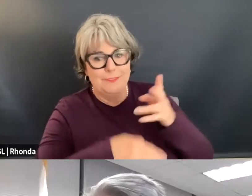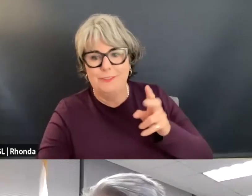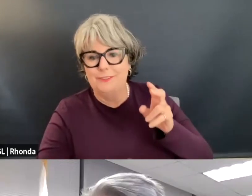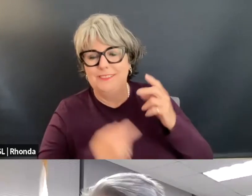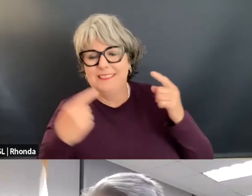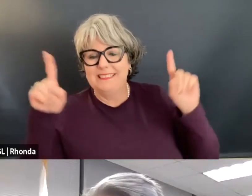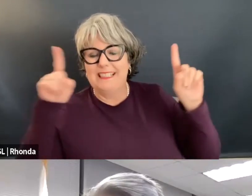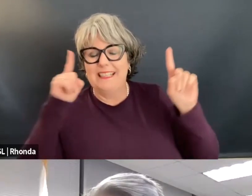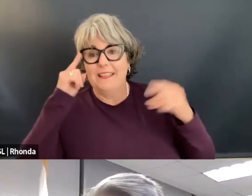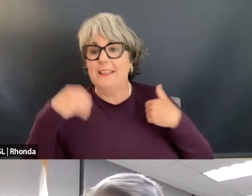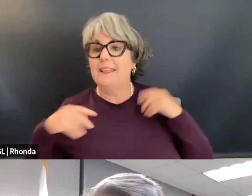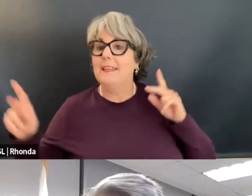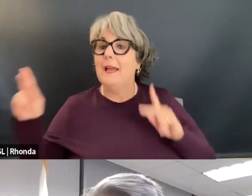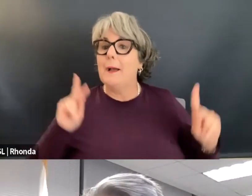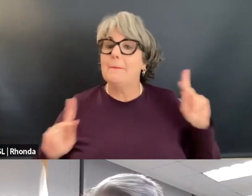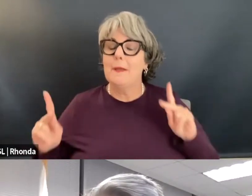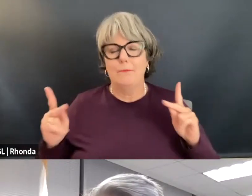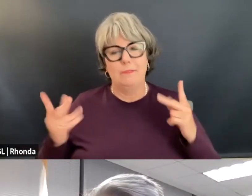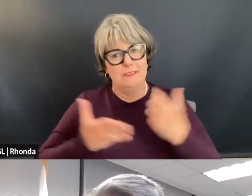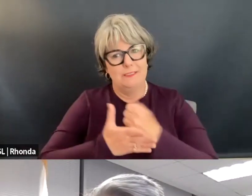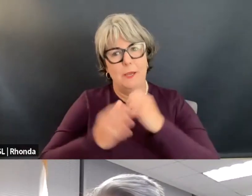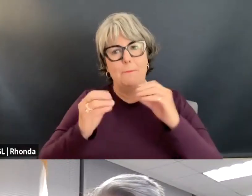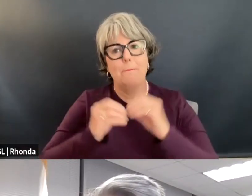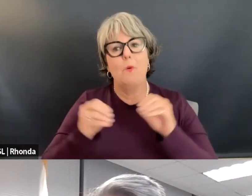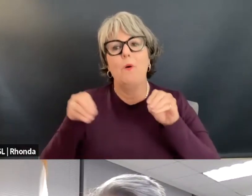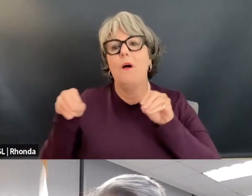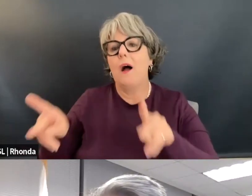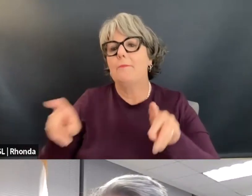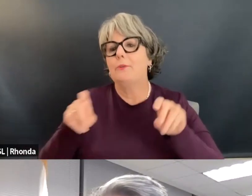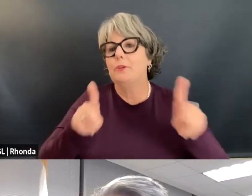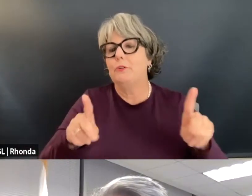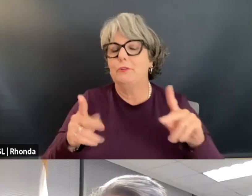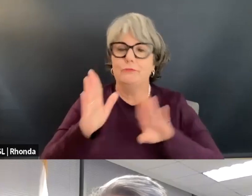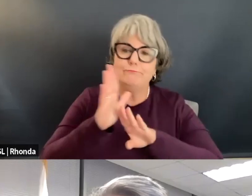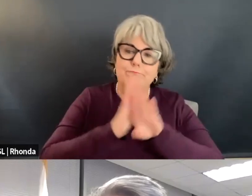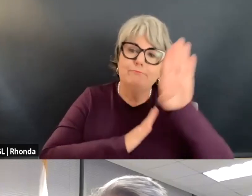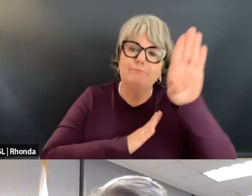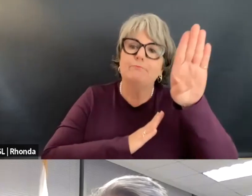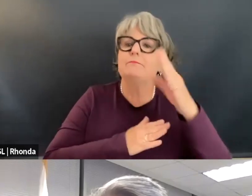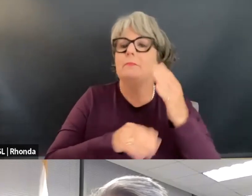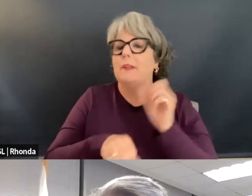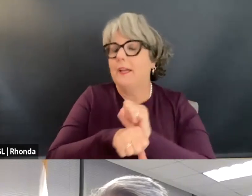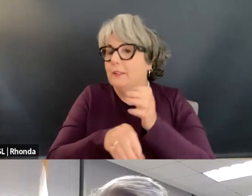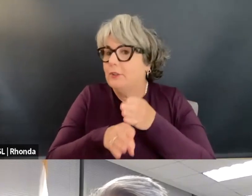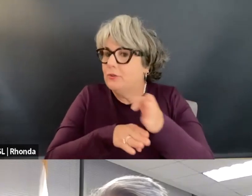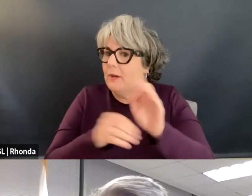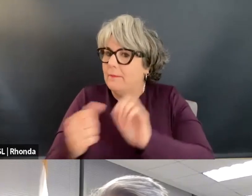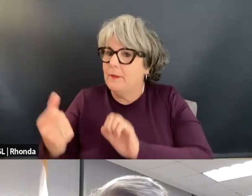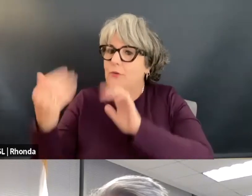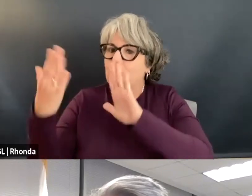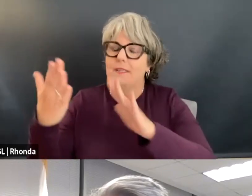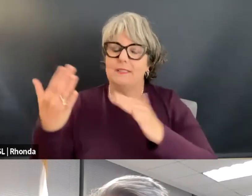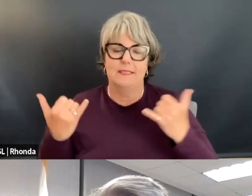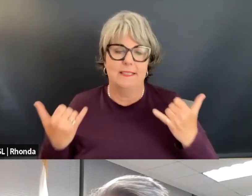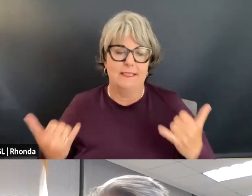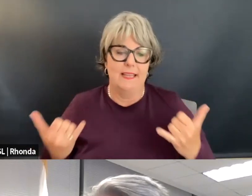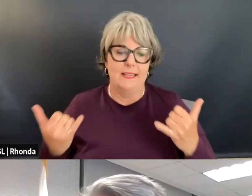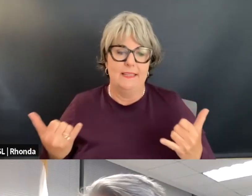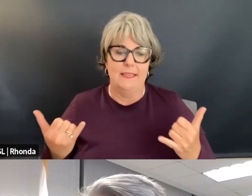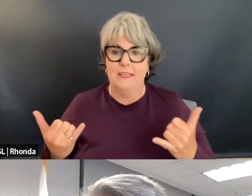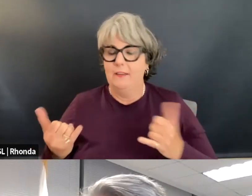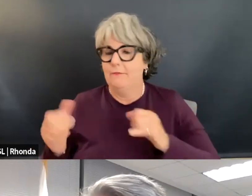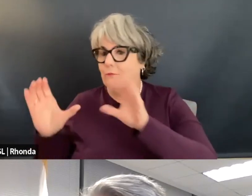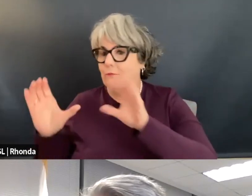Young people definitely deserve more opportunities to thrive and it's clear that you're addressing that need. From